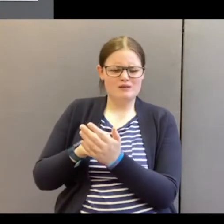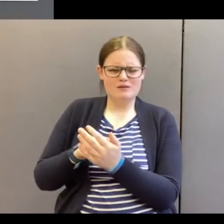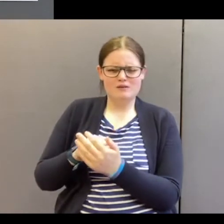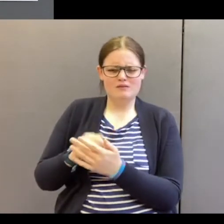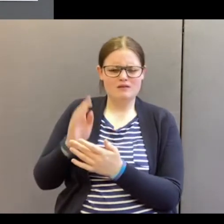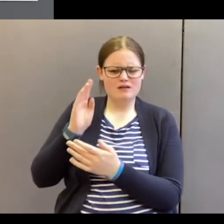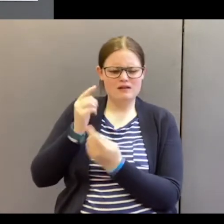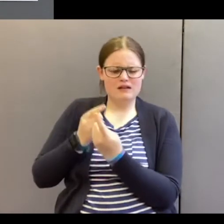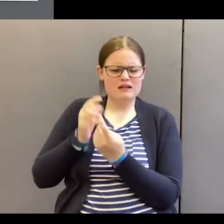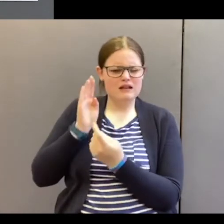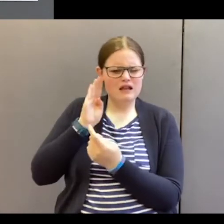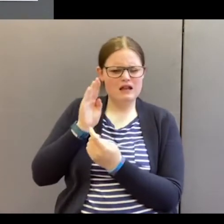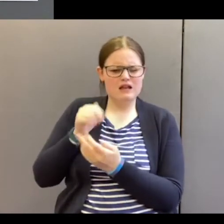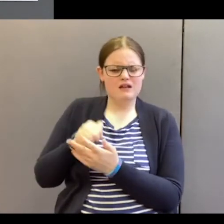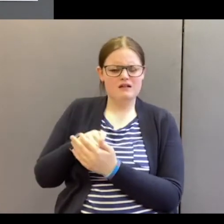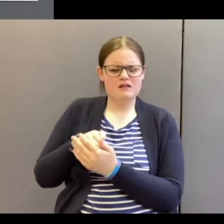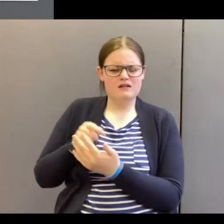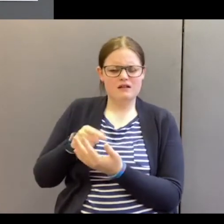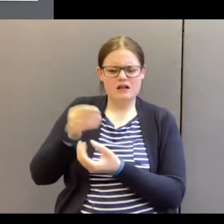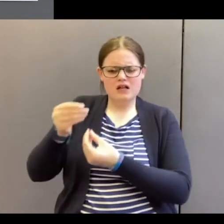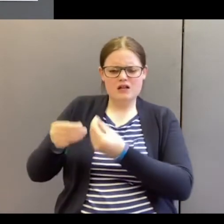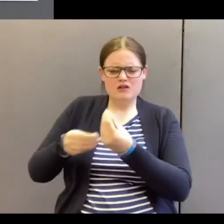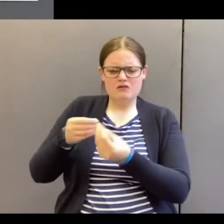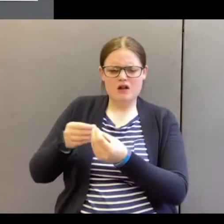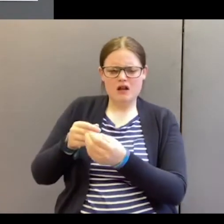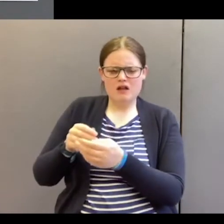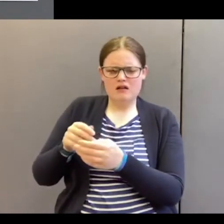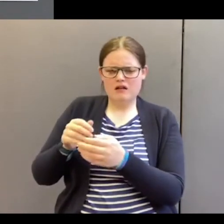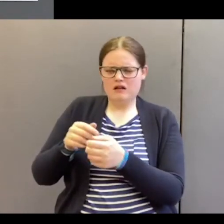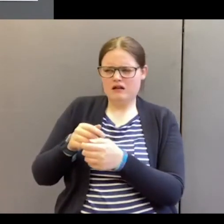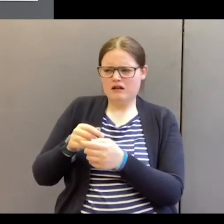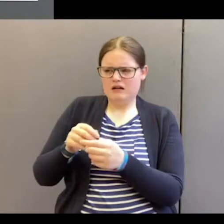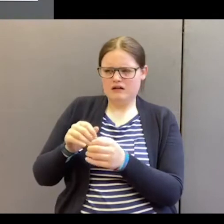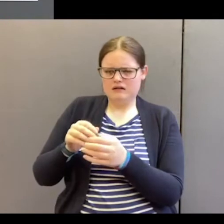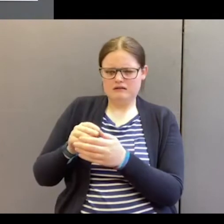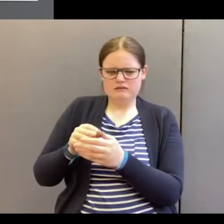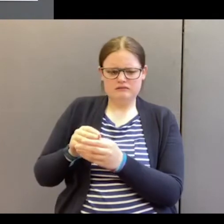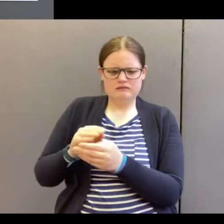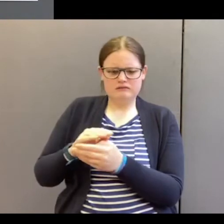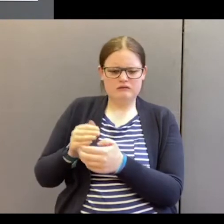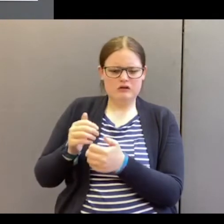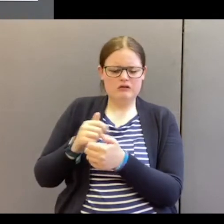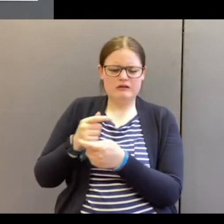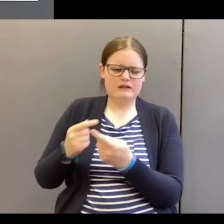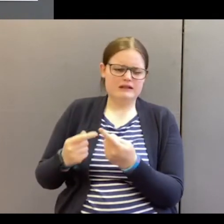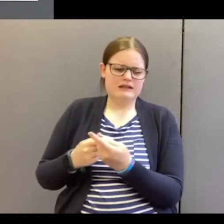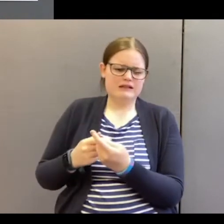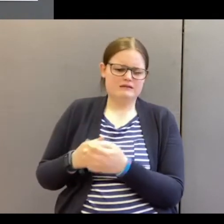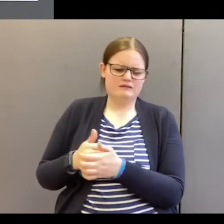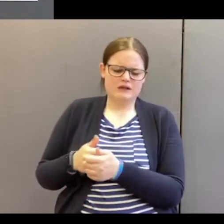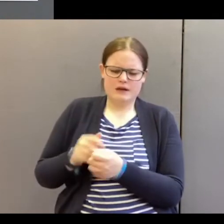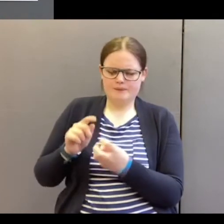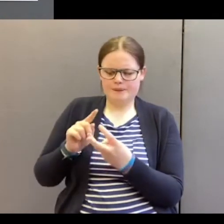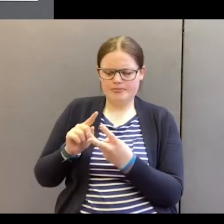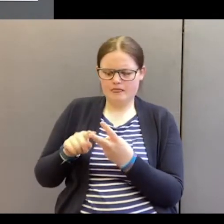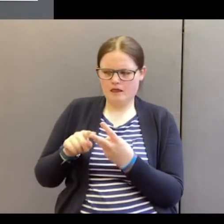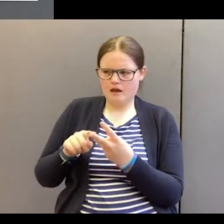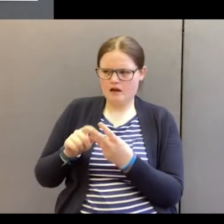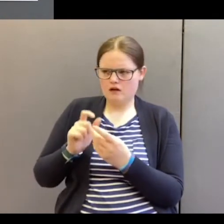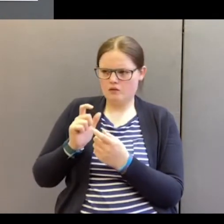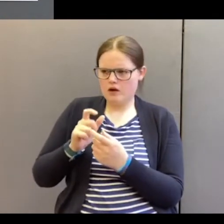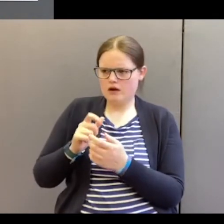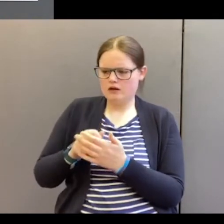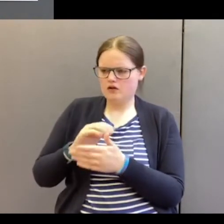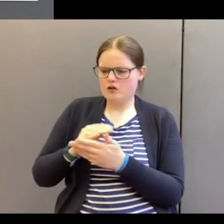that describe the shallow thinking of the world. Well let's look at this third world. Be not